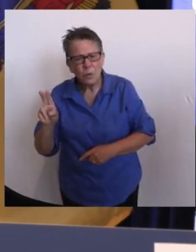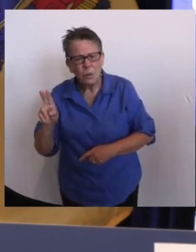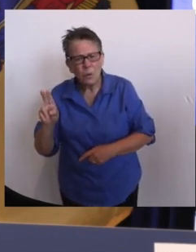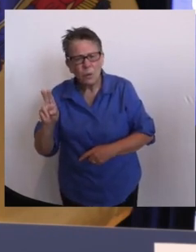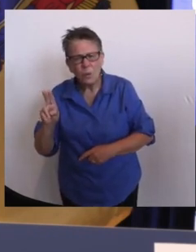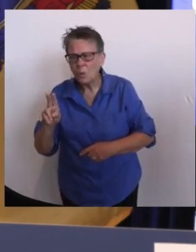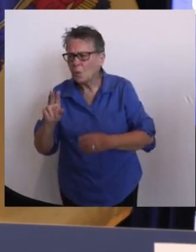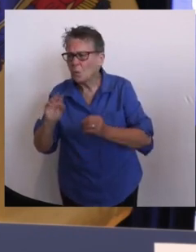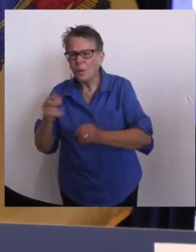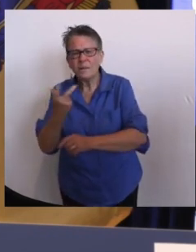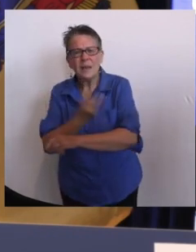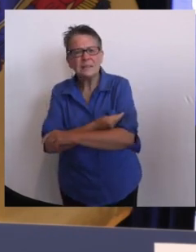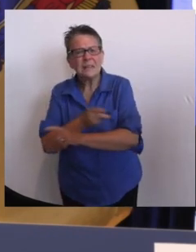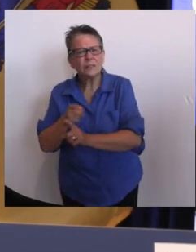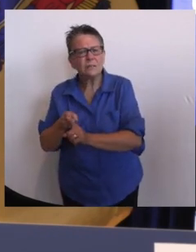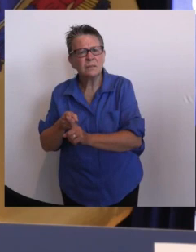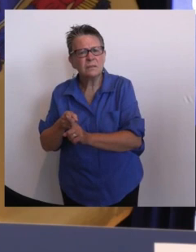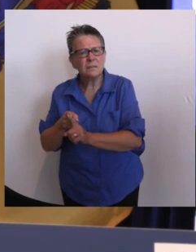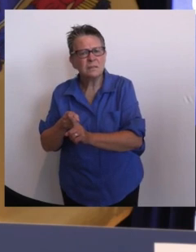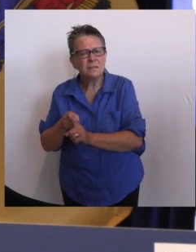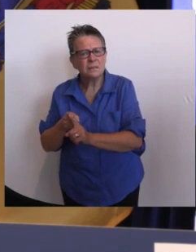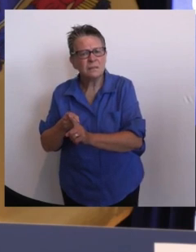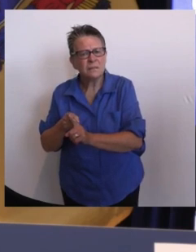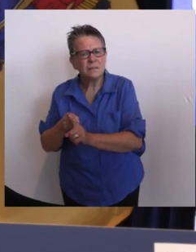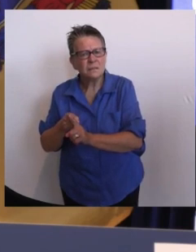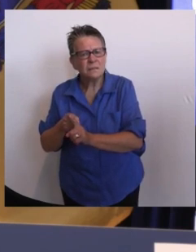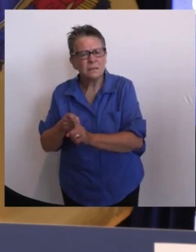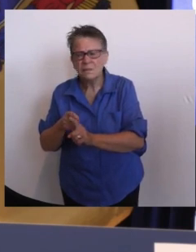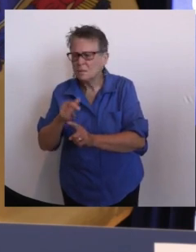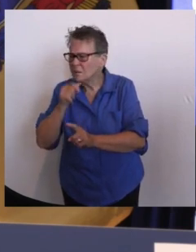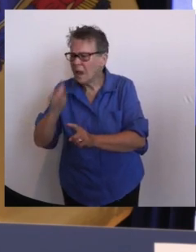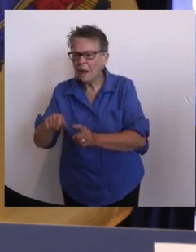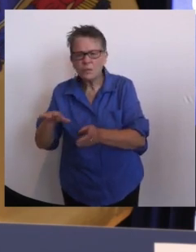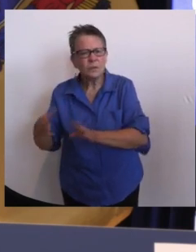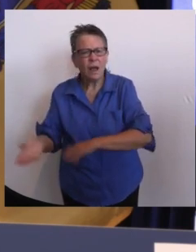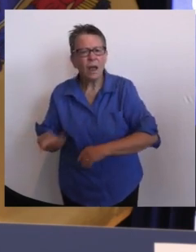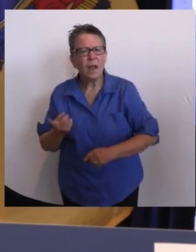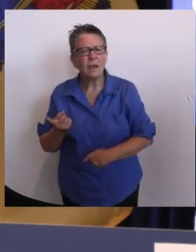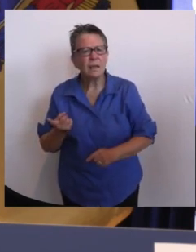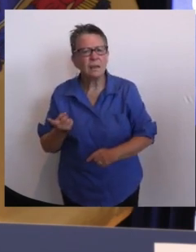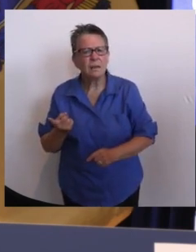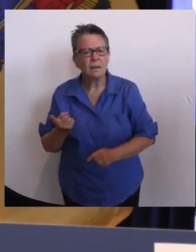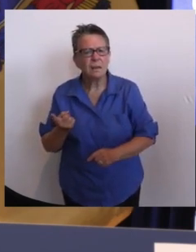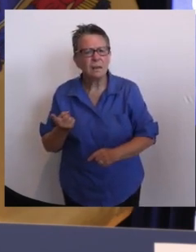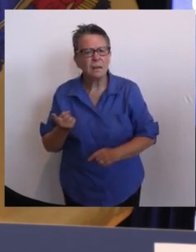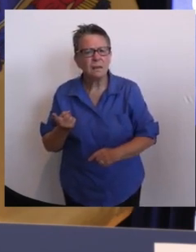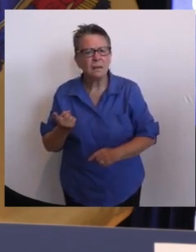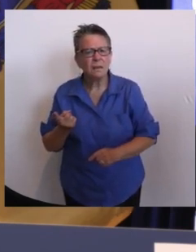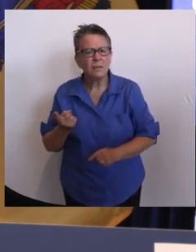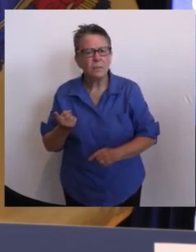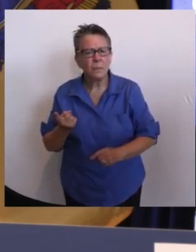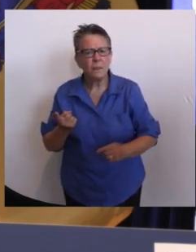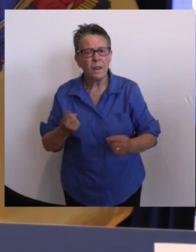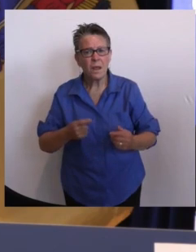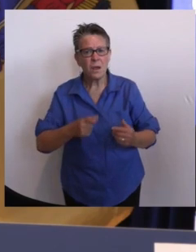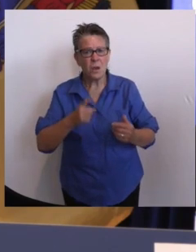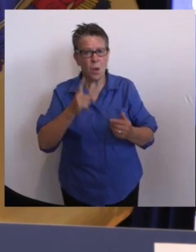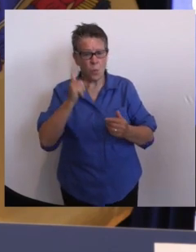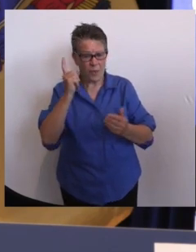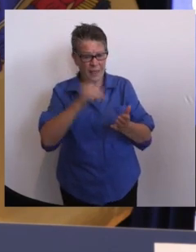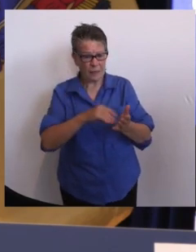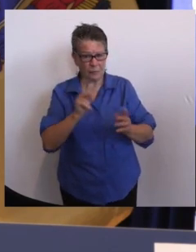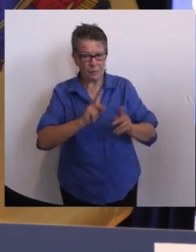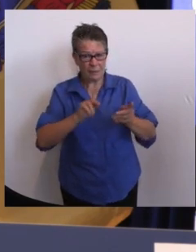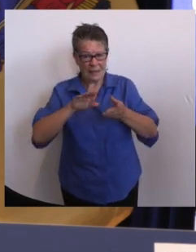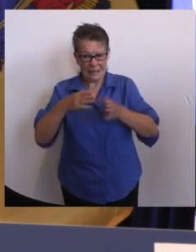likely preventable. And those thousand deaths a year that we get in a bad flu season, they shouldn't be a thousand. They should be lower than a thousand and COVID should